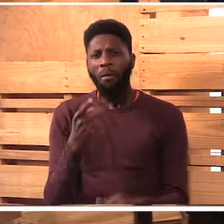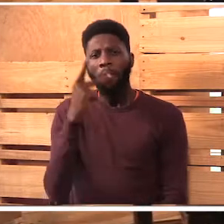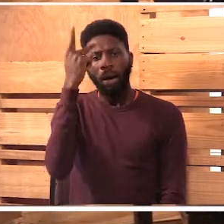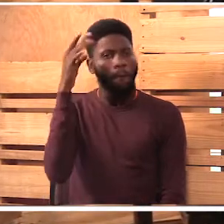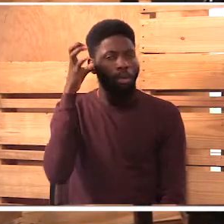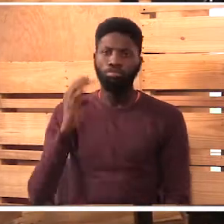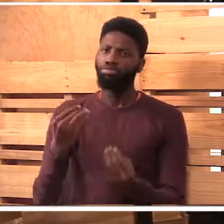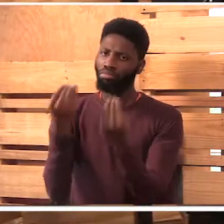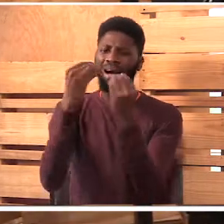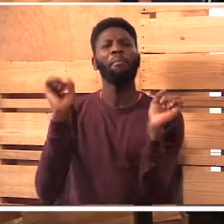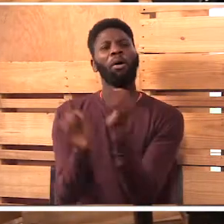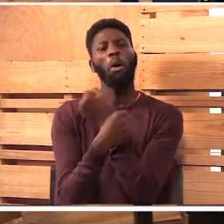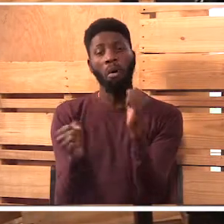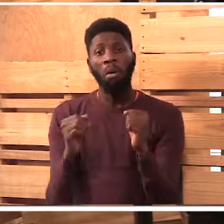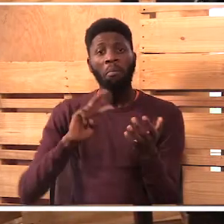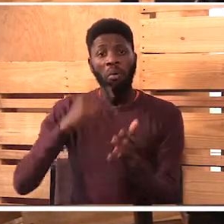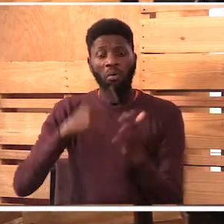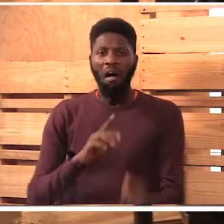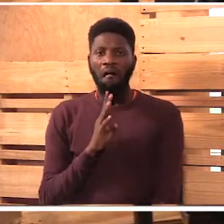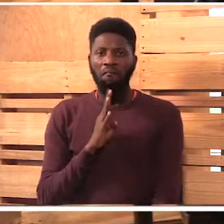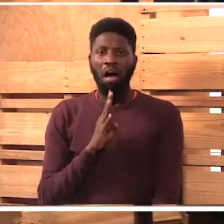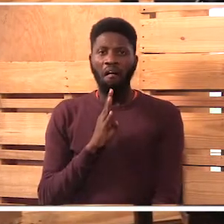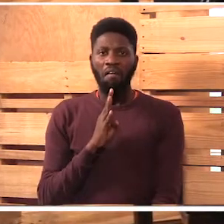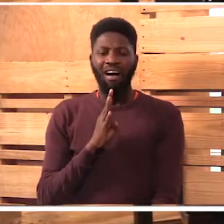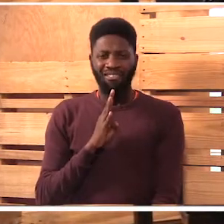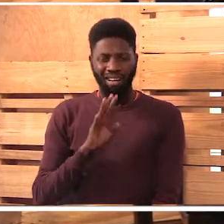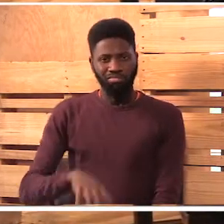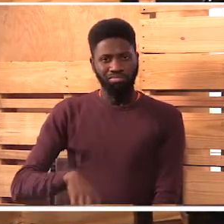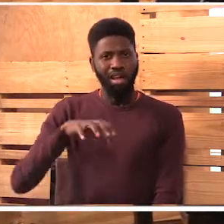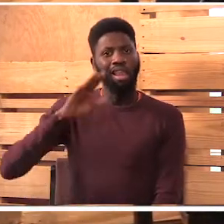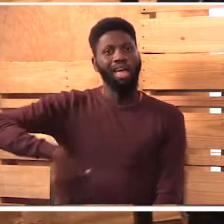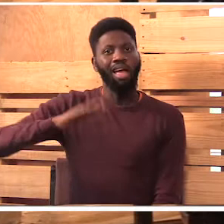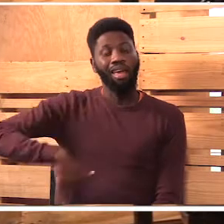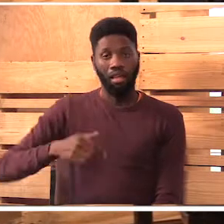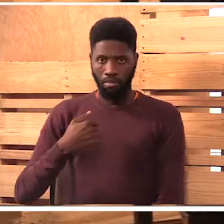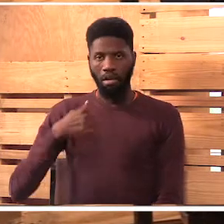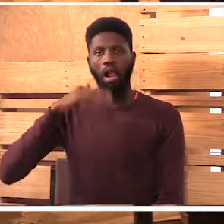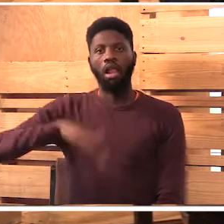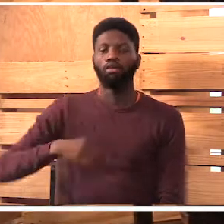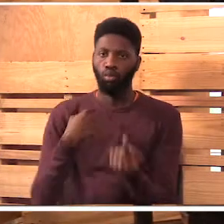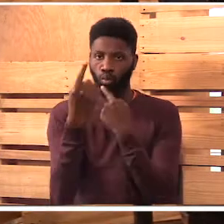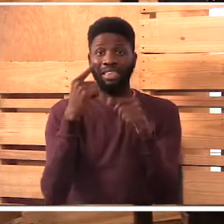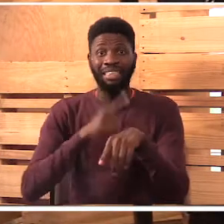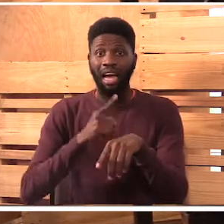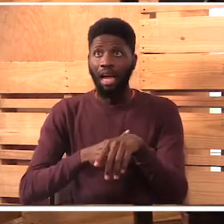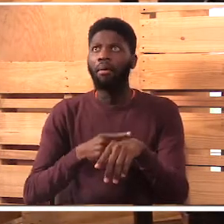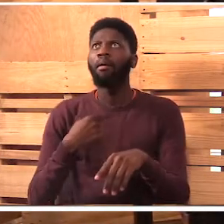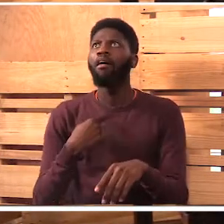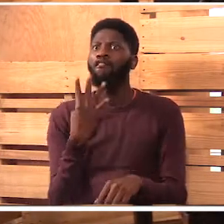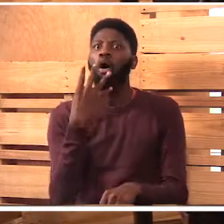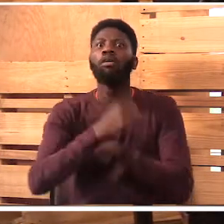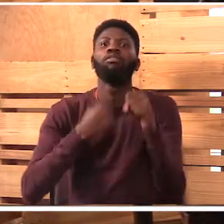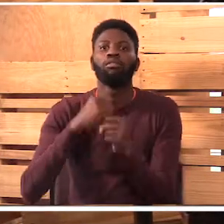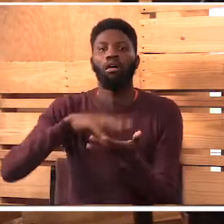this. So, you ended up delaying to talk. Like, for me, me nilichelewa kuongea like when naambiwa nikiwa four years.